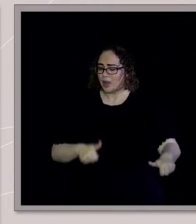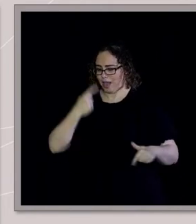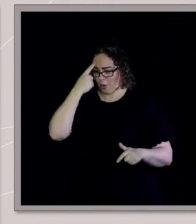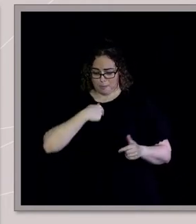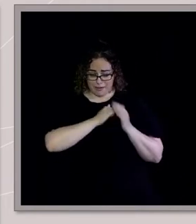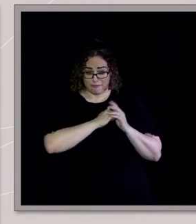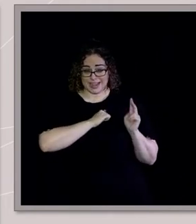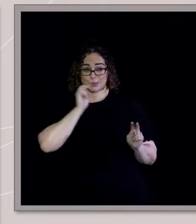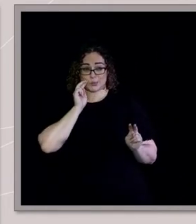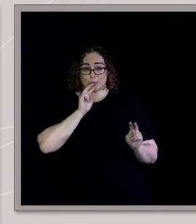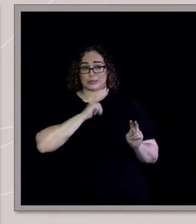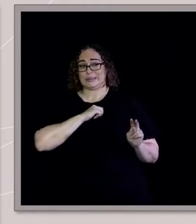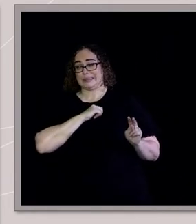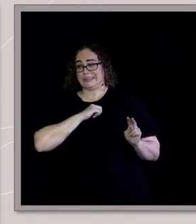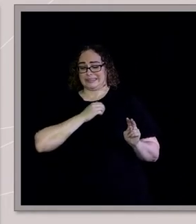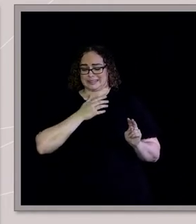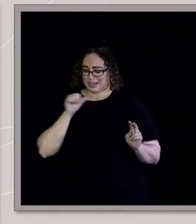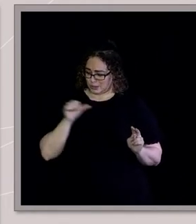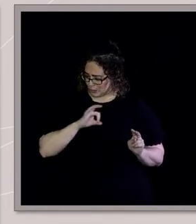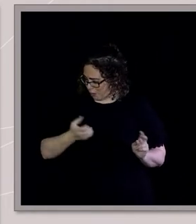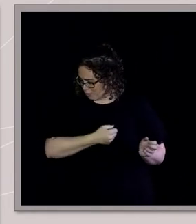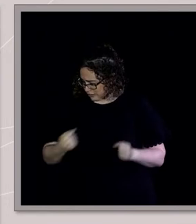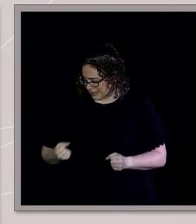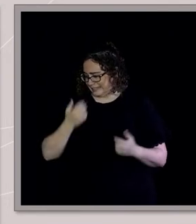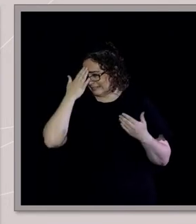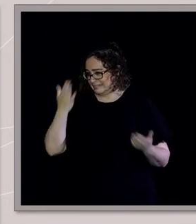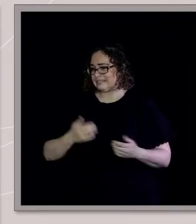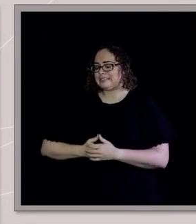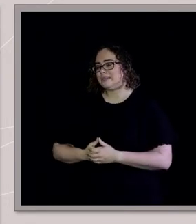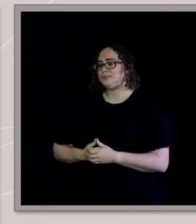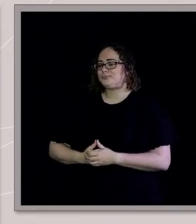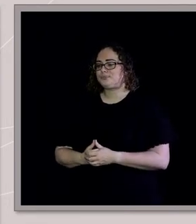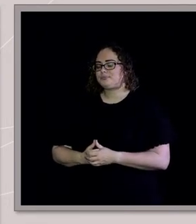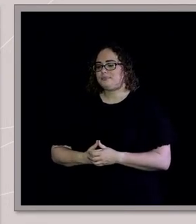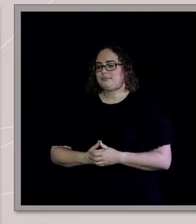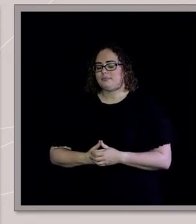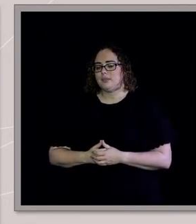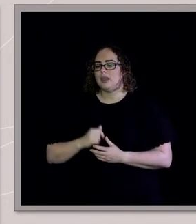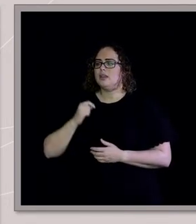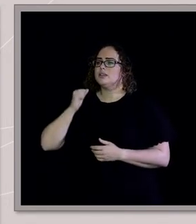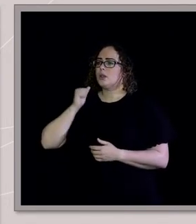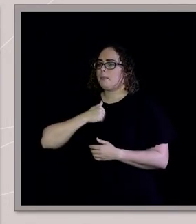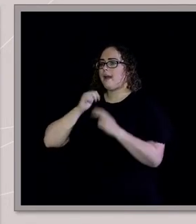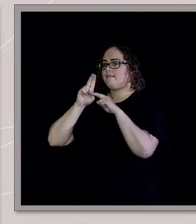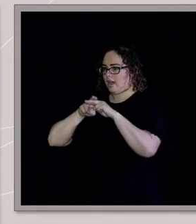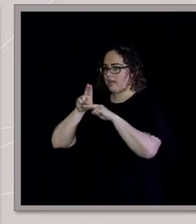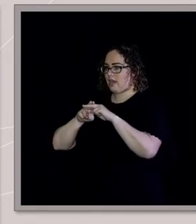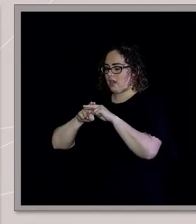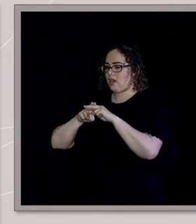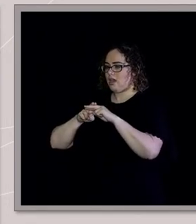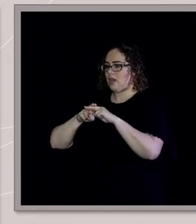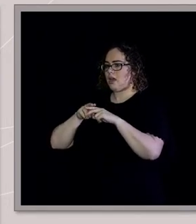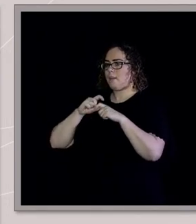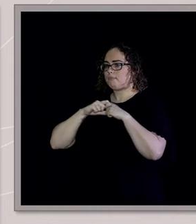Um, but because we were in a small church, because my dad was the pastor and actually in the scheme of things, my parents were fairly liberal.